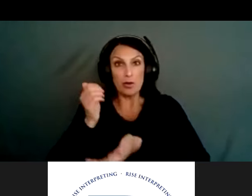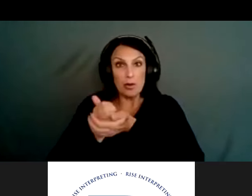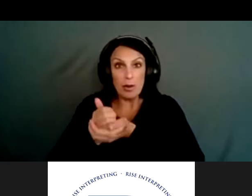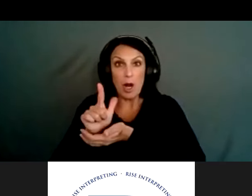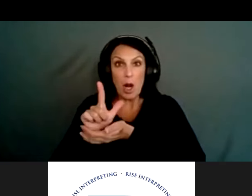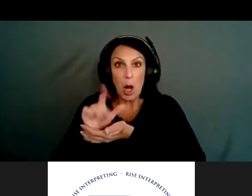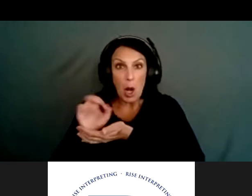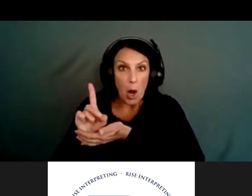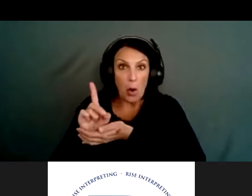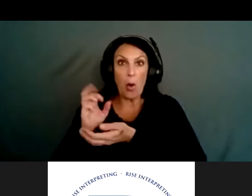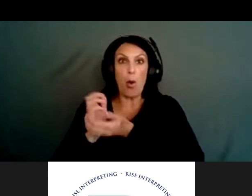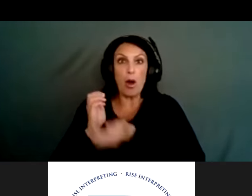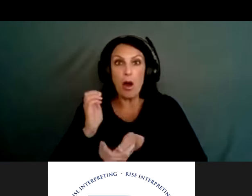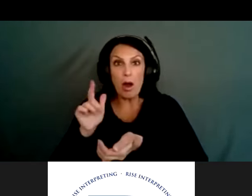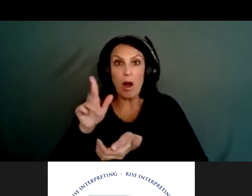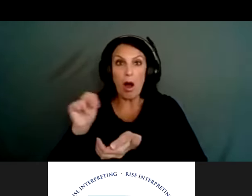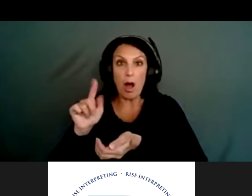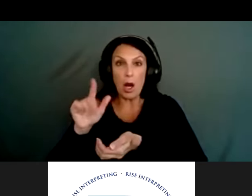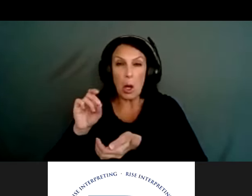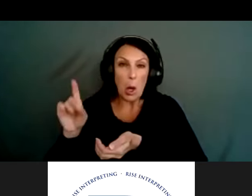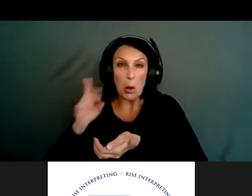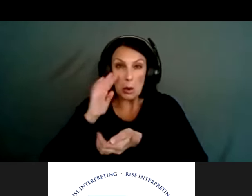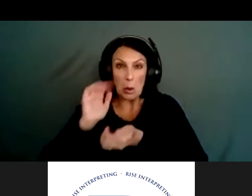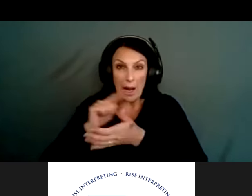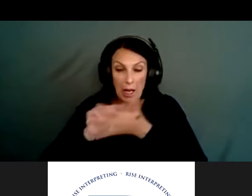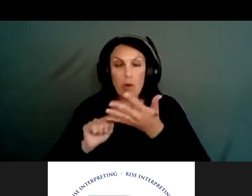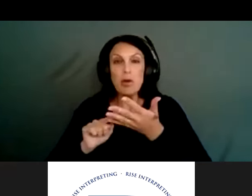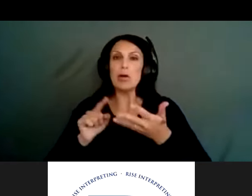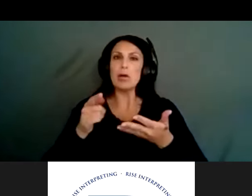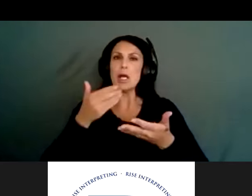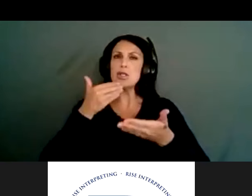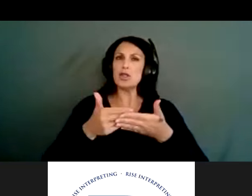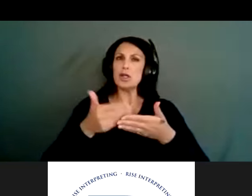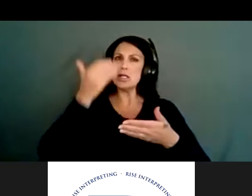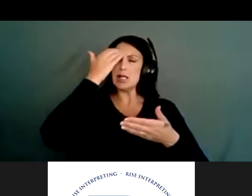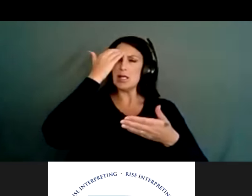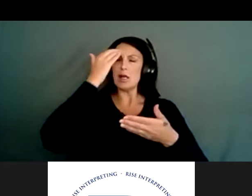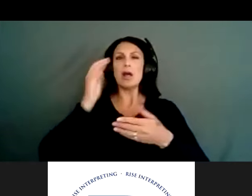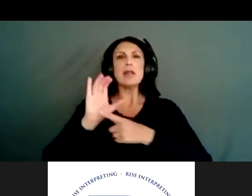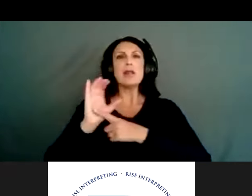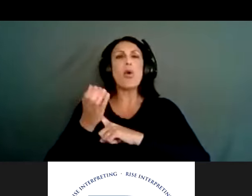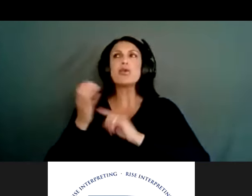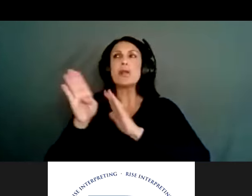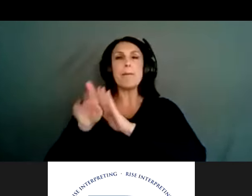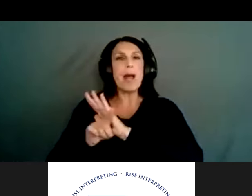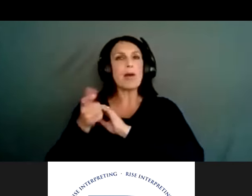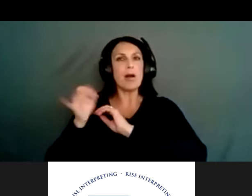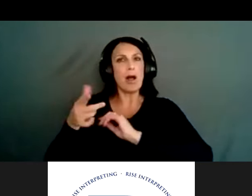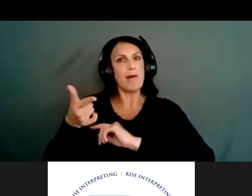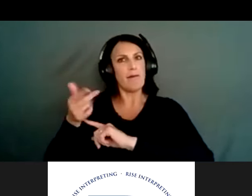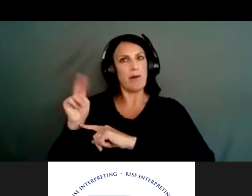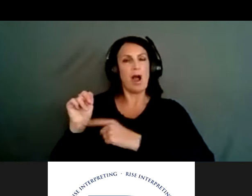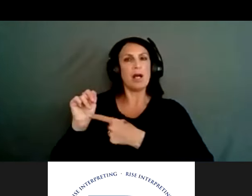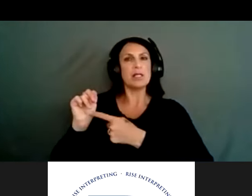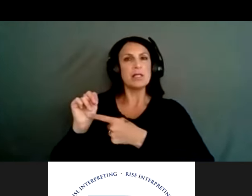firearms. And so that cultural competency, looking at firearm owners as a culture, obviously, there's diversity within that